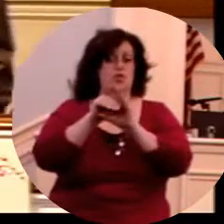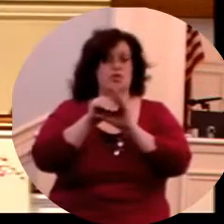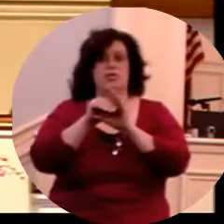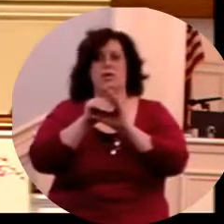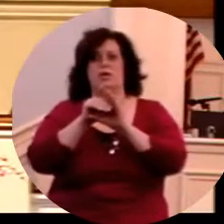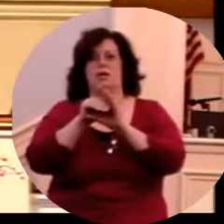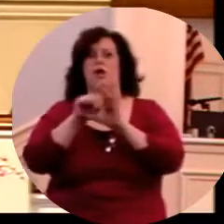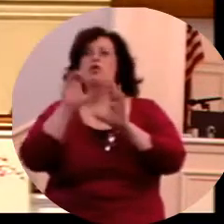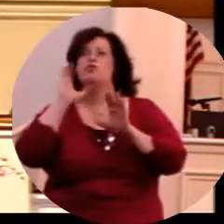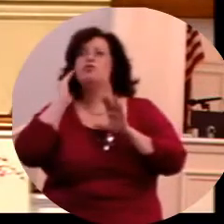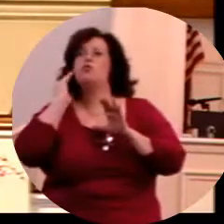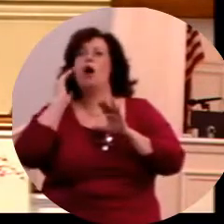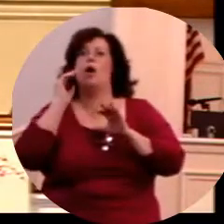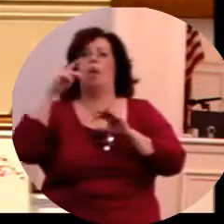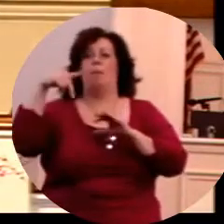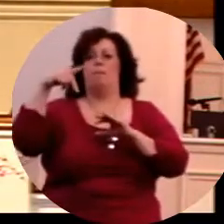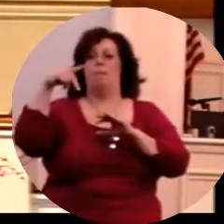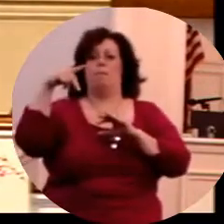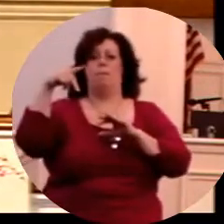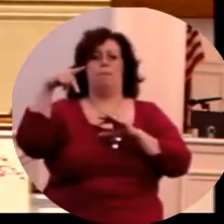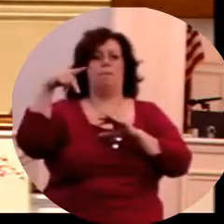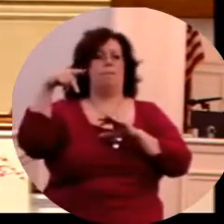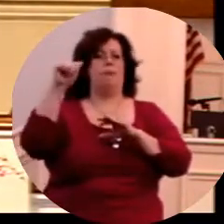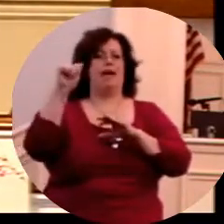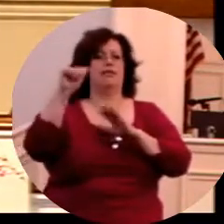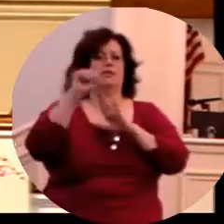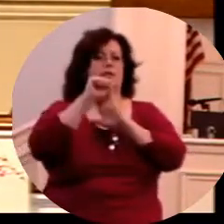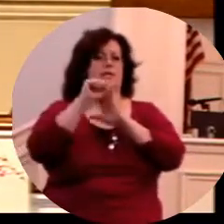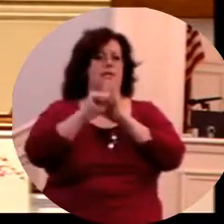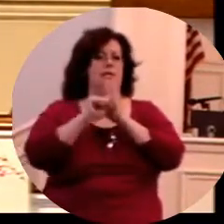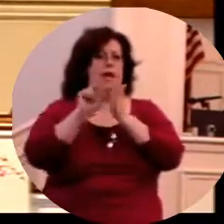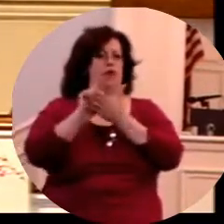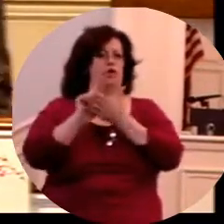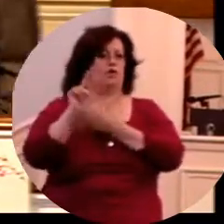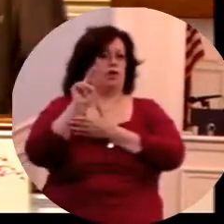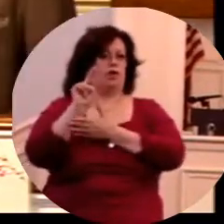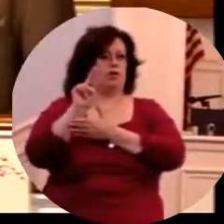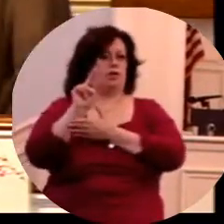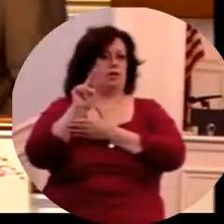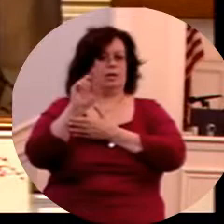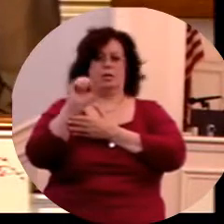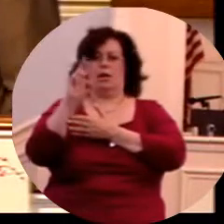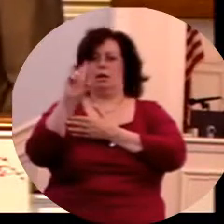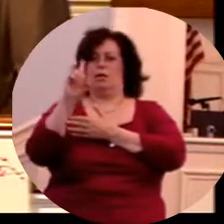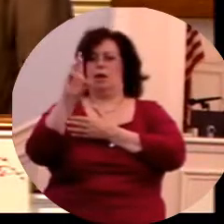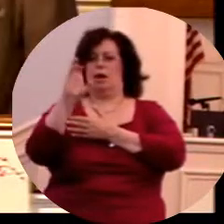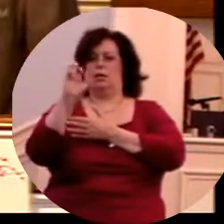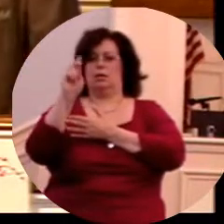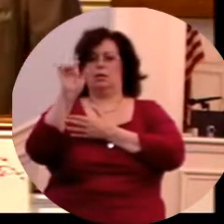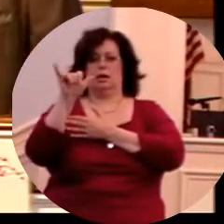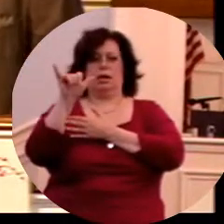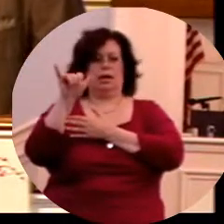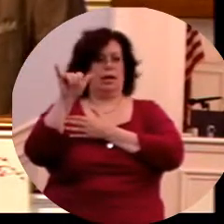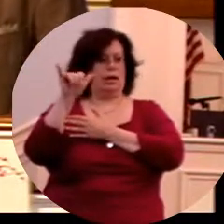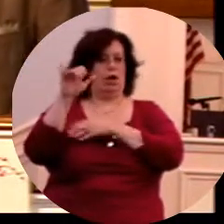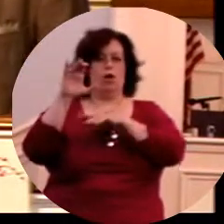And we think about Mr. Sandusky, who's in prison. You know what? That's where he belongs.